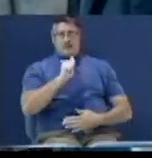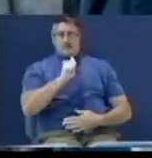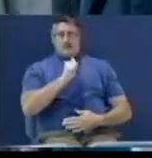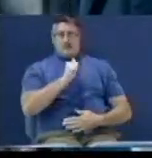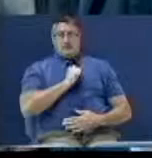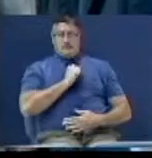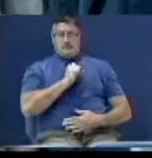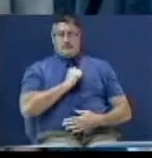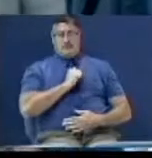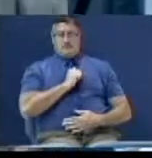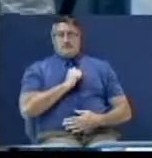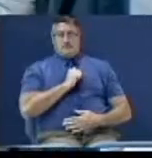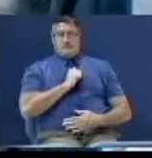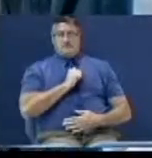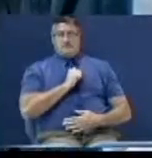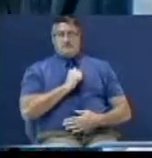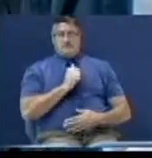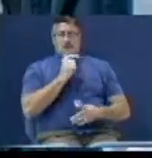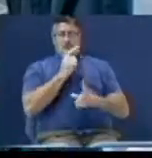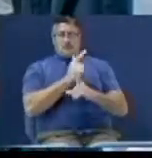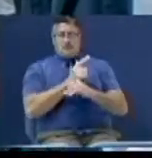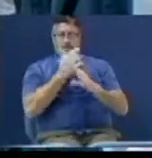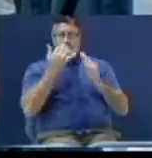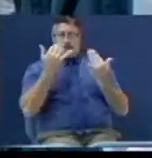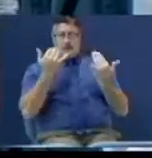There's an outright